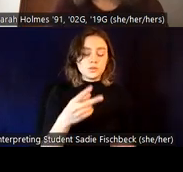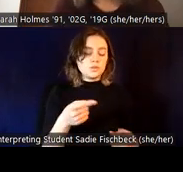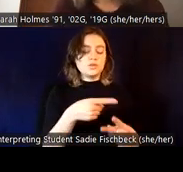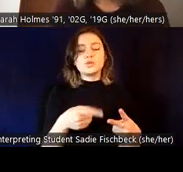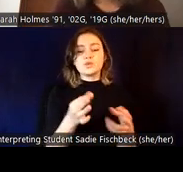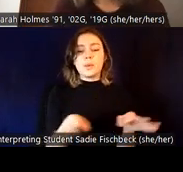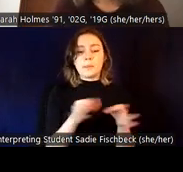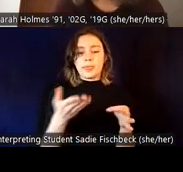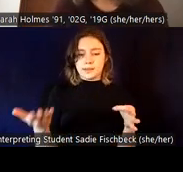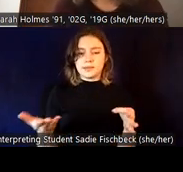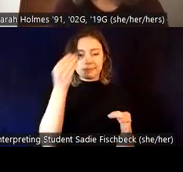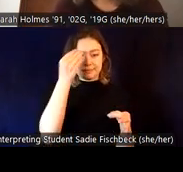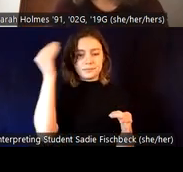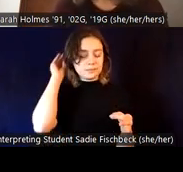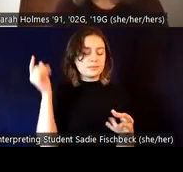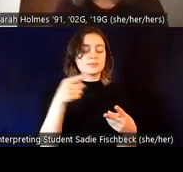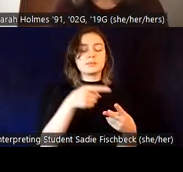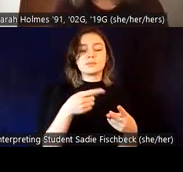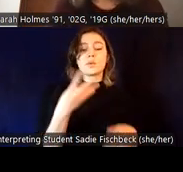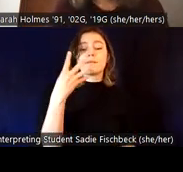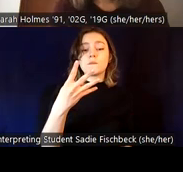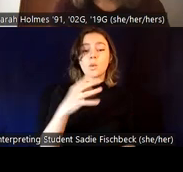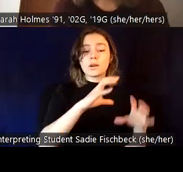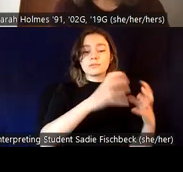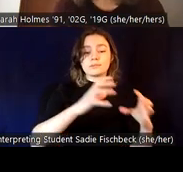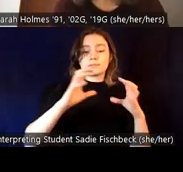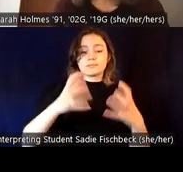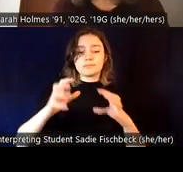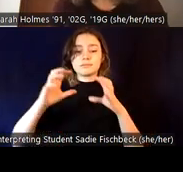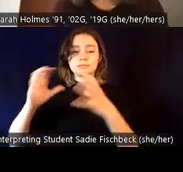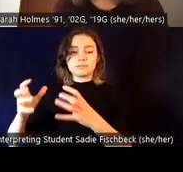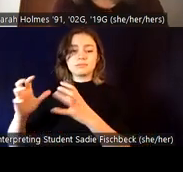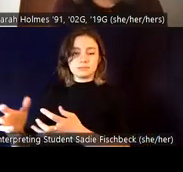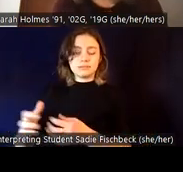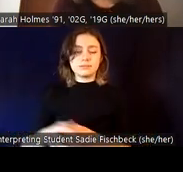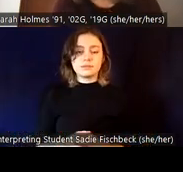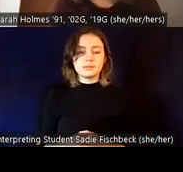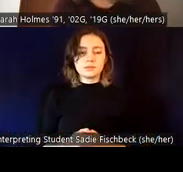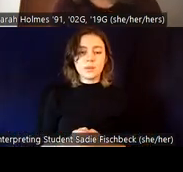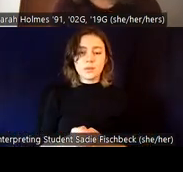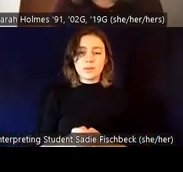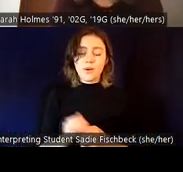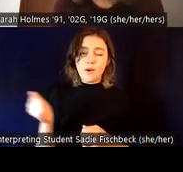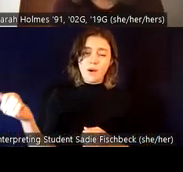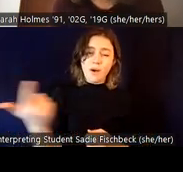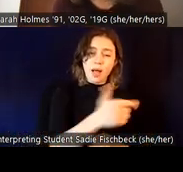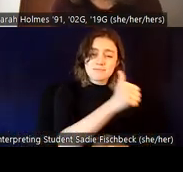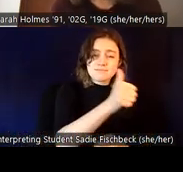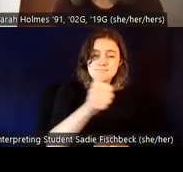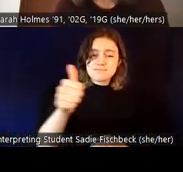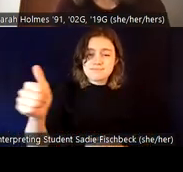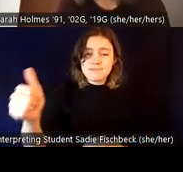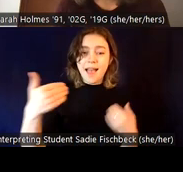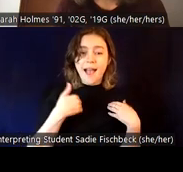is that there are four separate categories here, and every single one of us embodies these four different categories in a very different way.